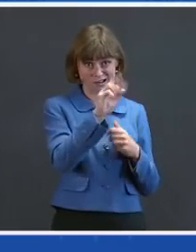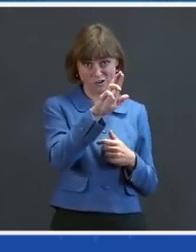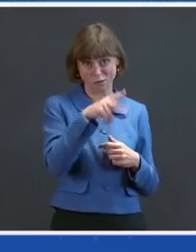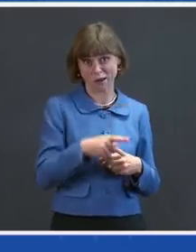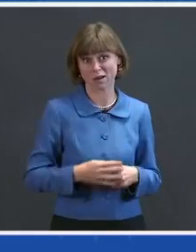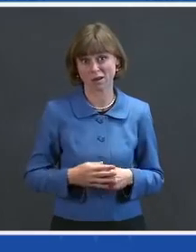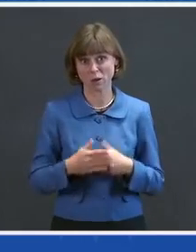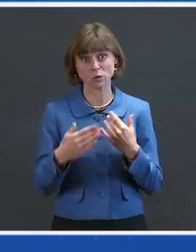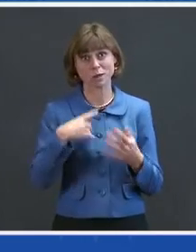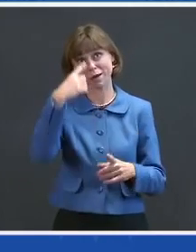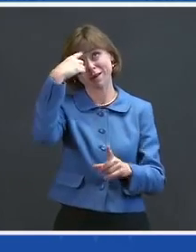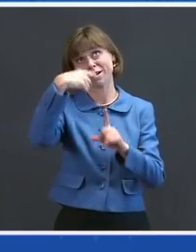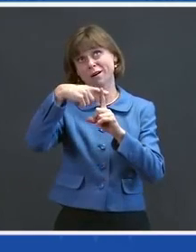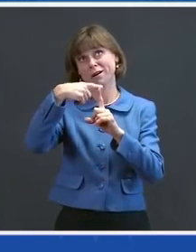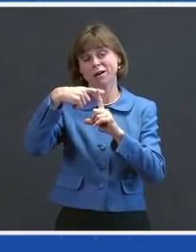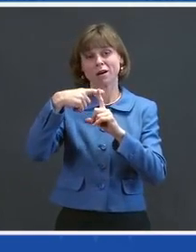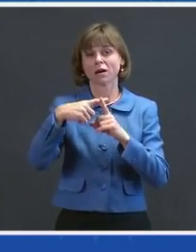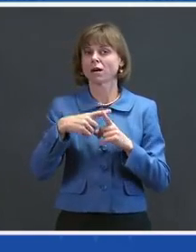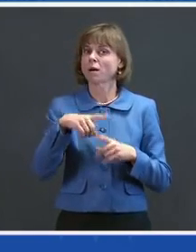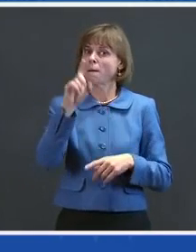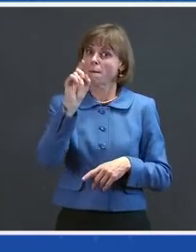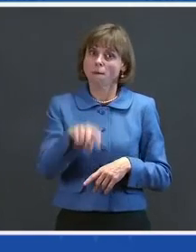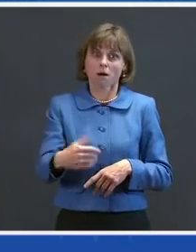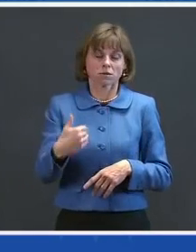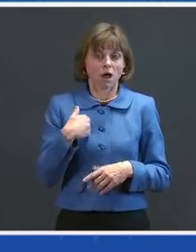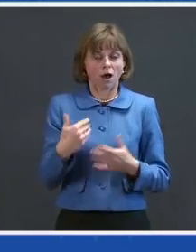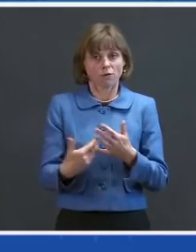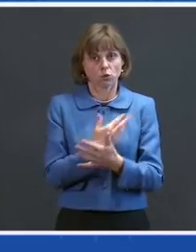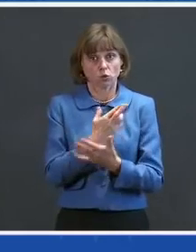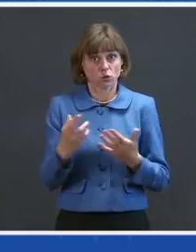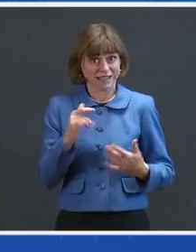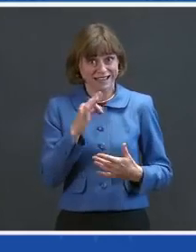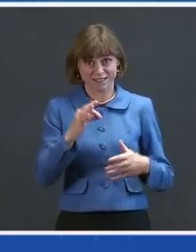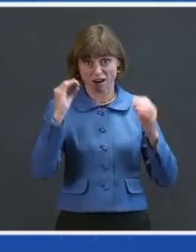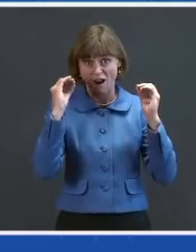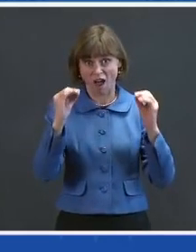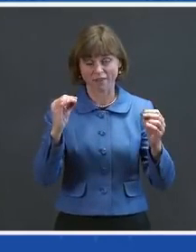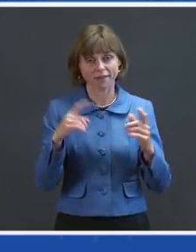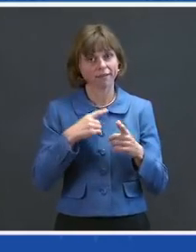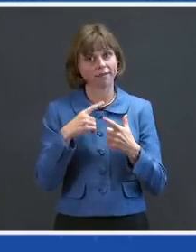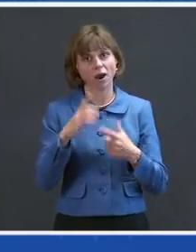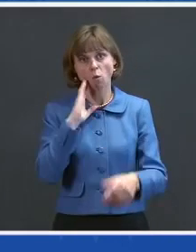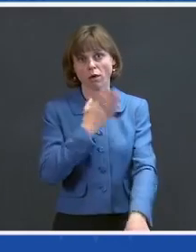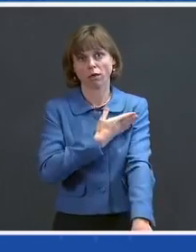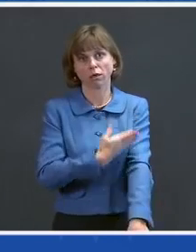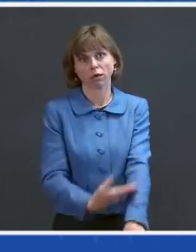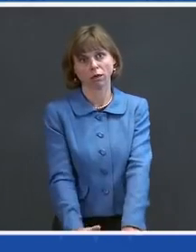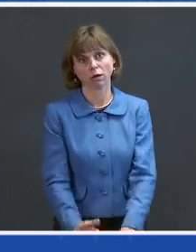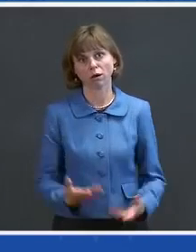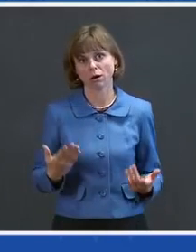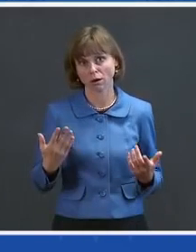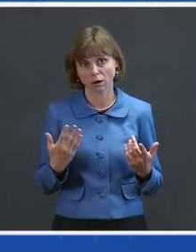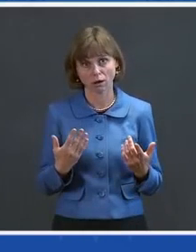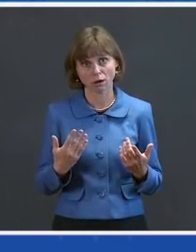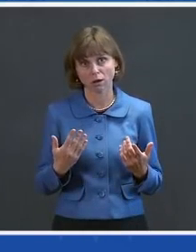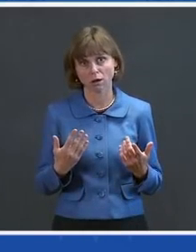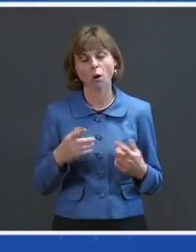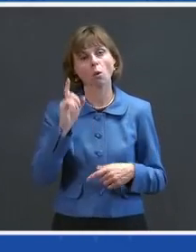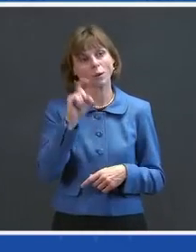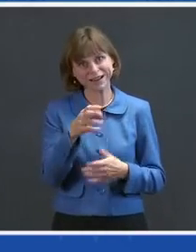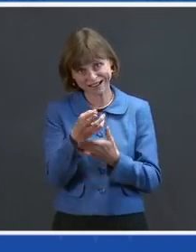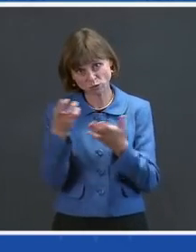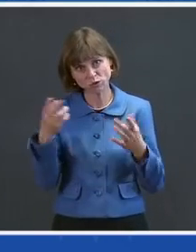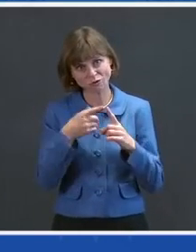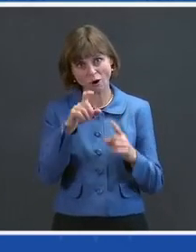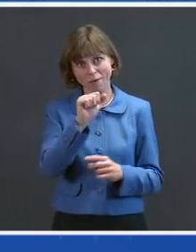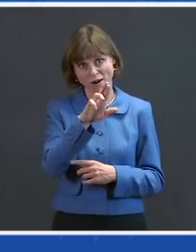optimism, without new resources, our entire effort will be set back. We need the resources of the American Rescue